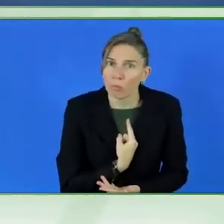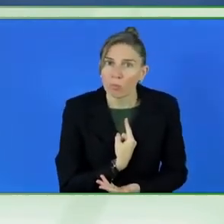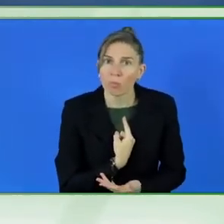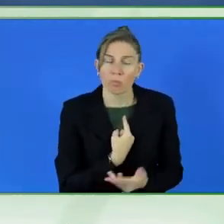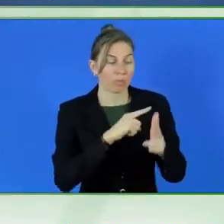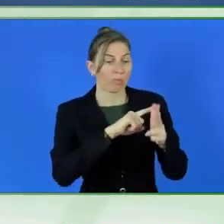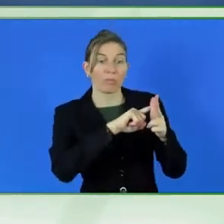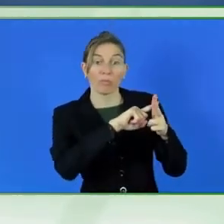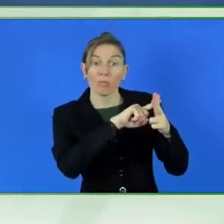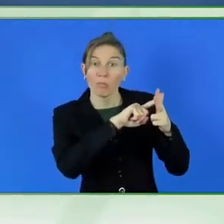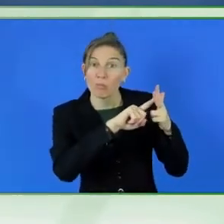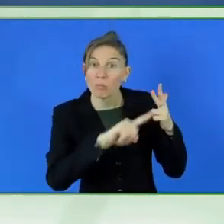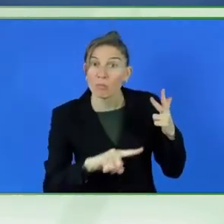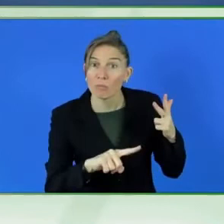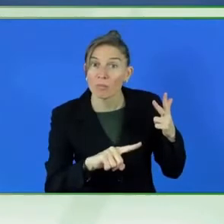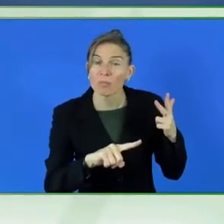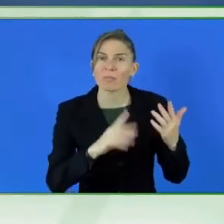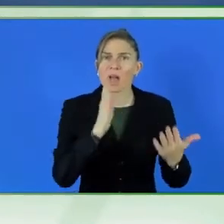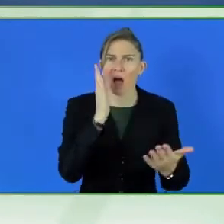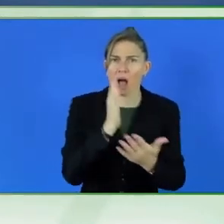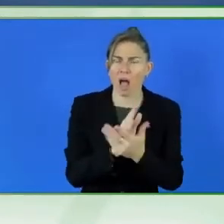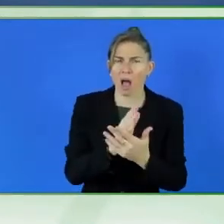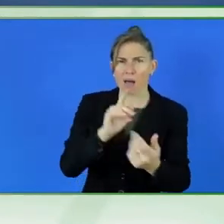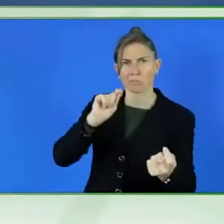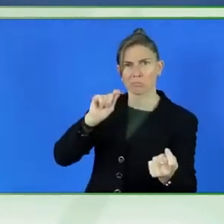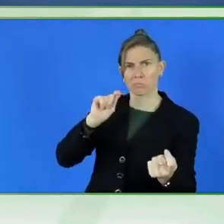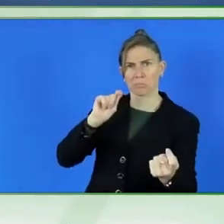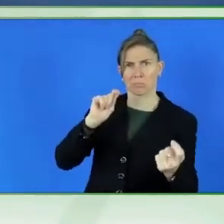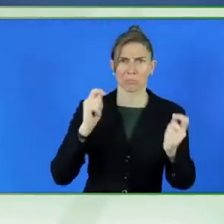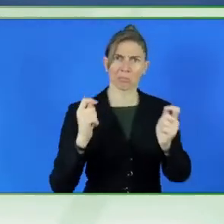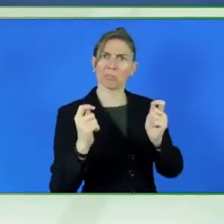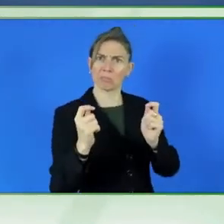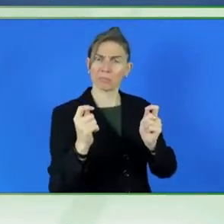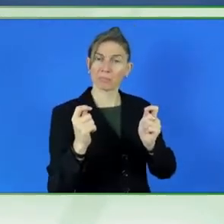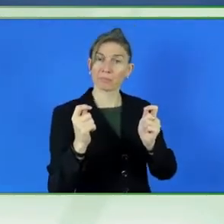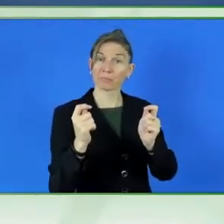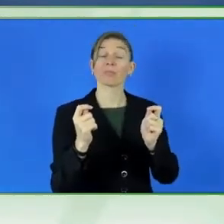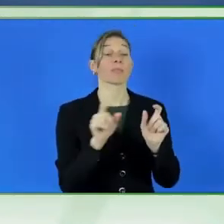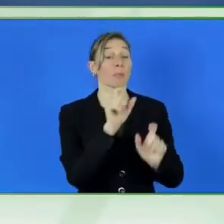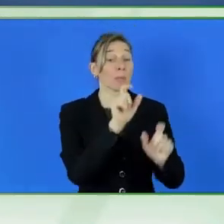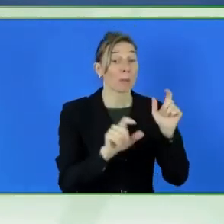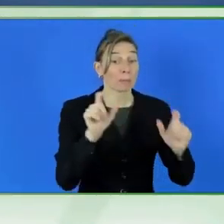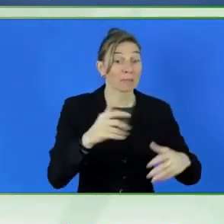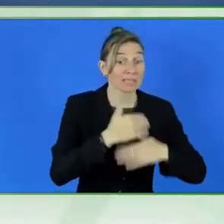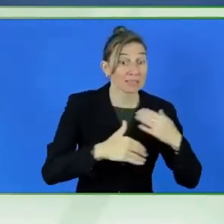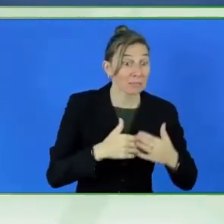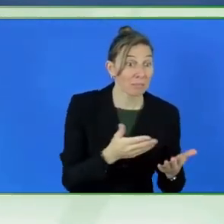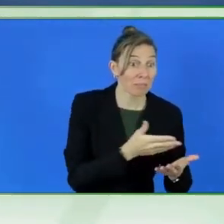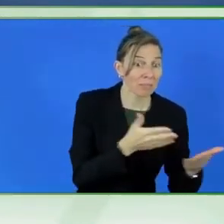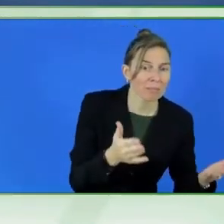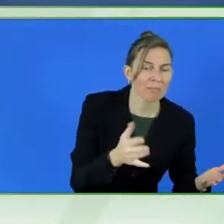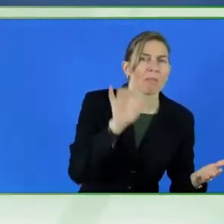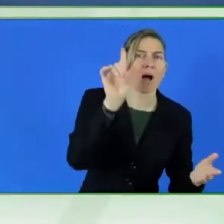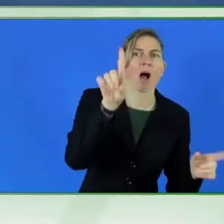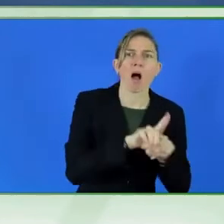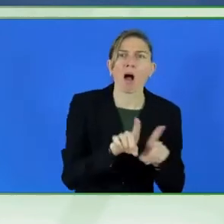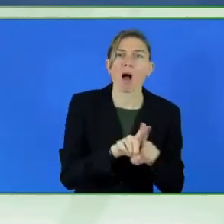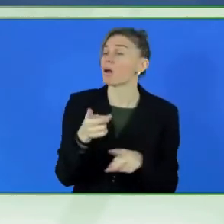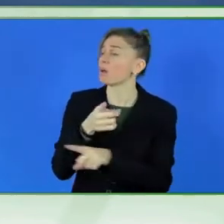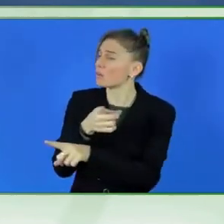paradigm shift, not only for people with disabilities, but for their non-disabled peers.